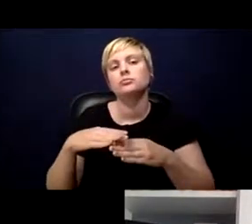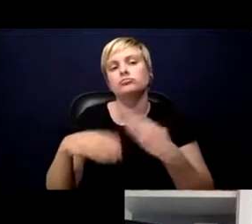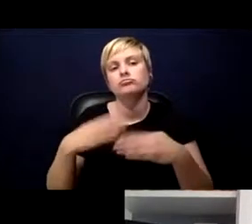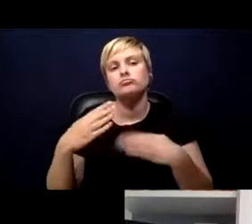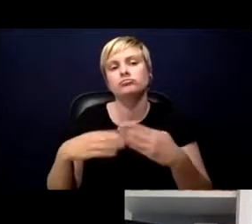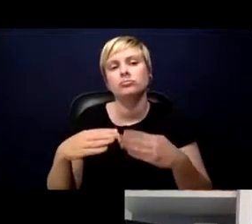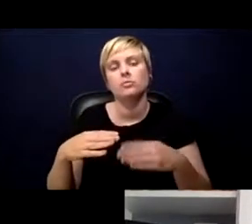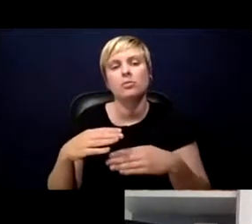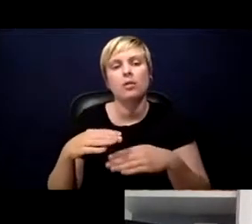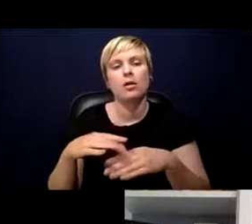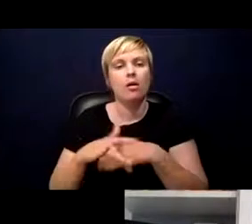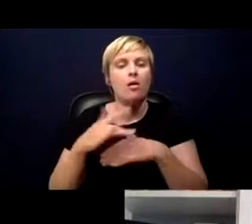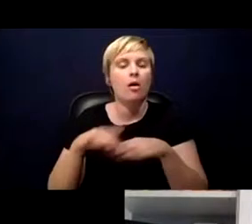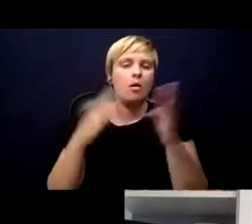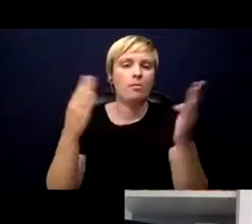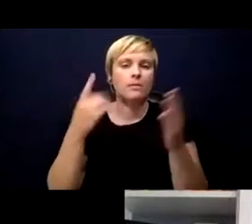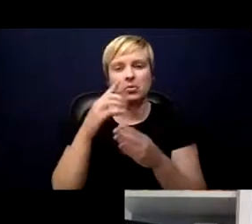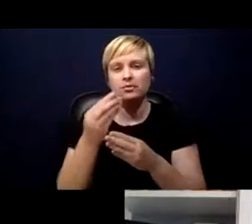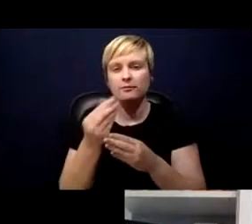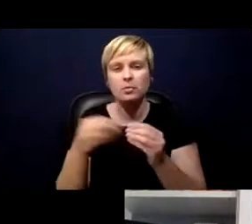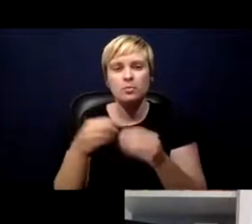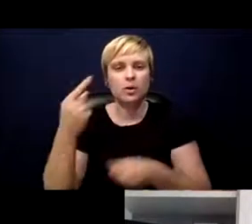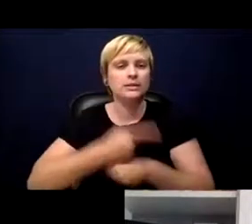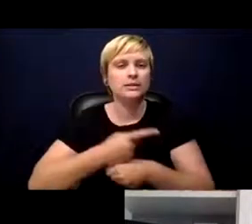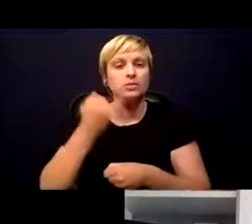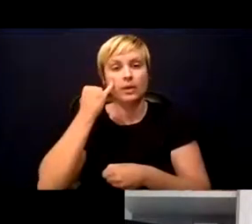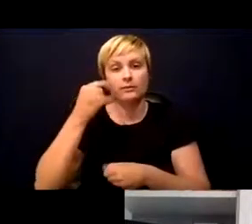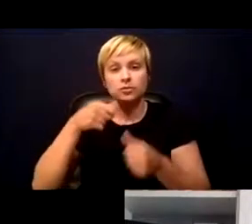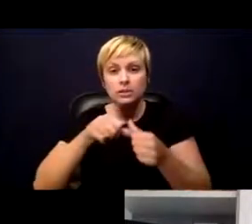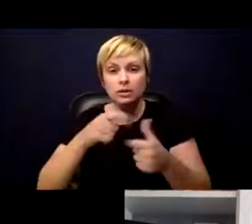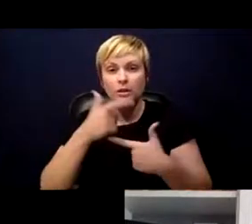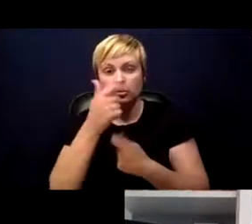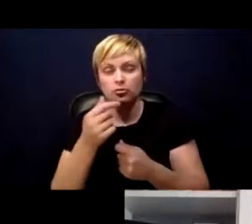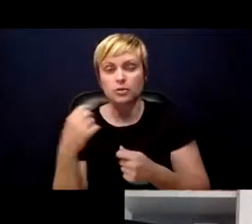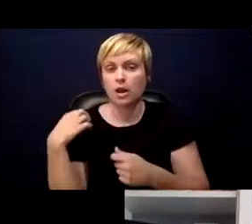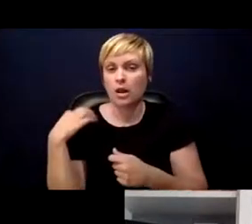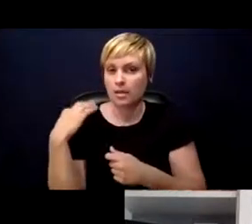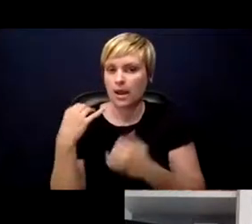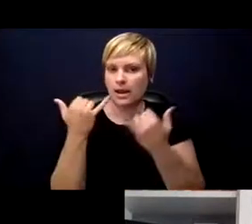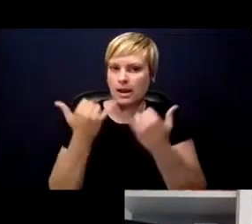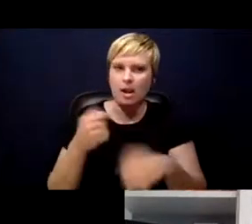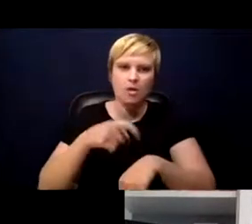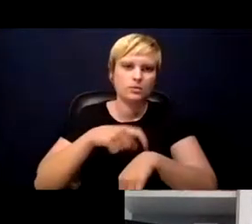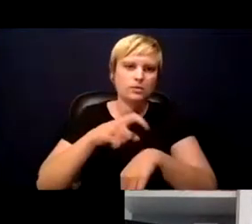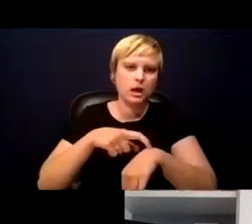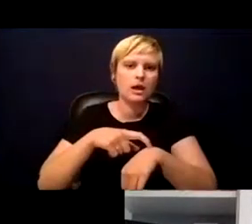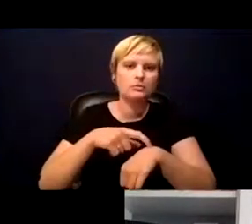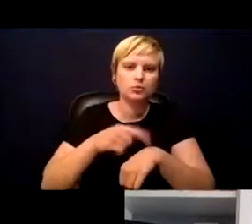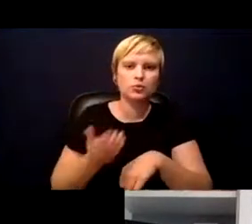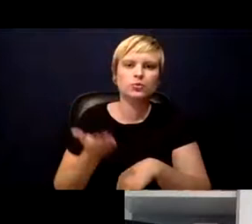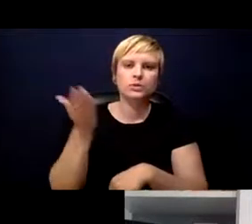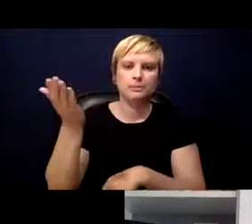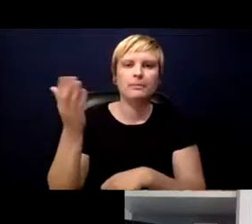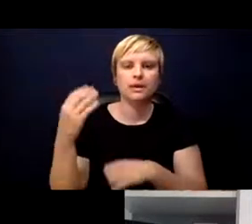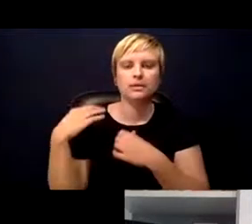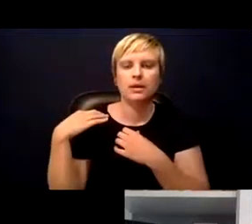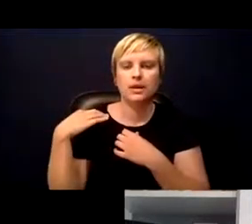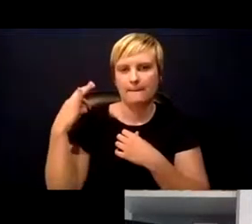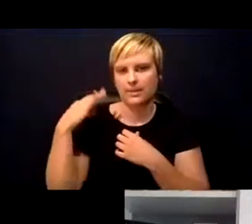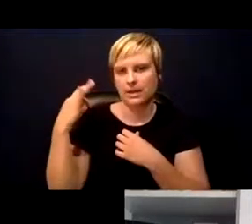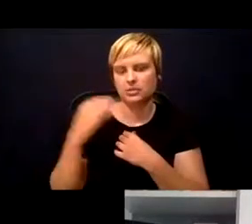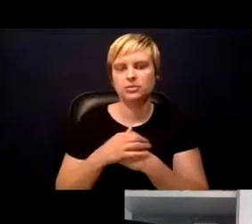days, so if there are folks who are still interested in applying, this is the time to submit an application. We were overwhelmed by the interest